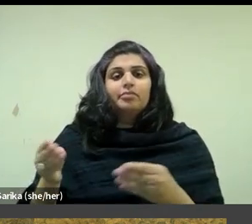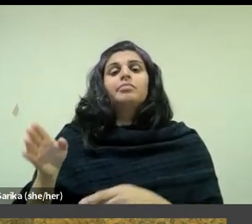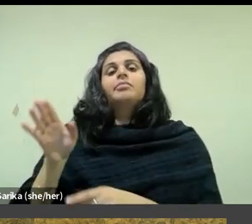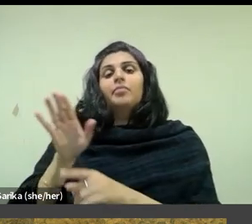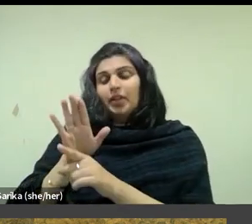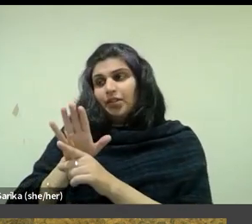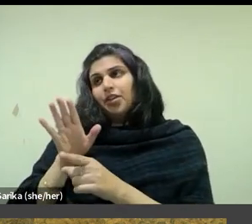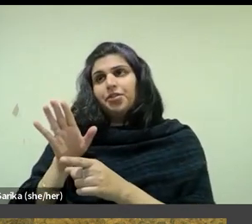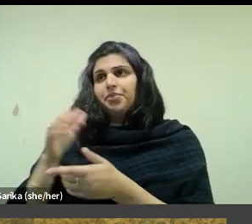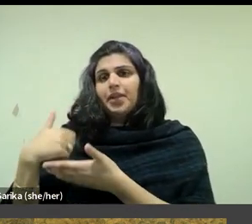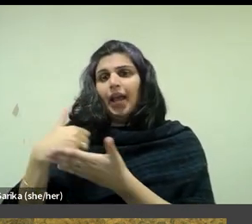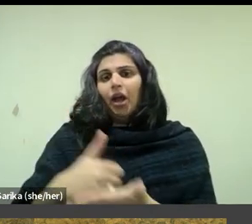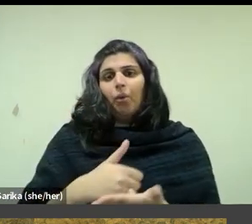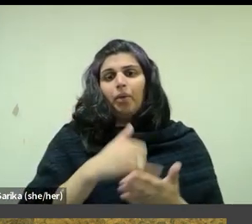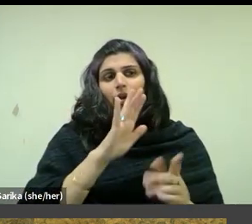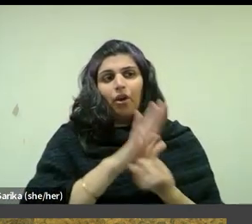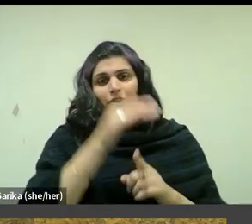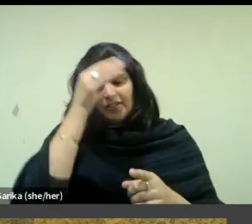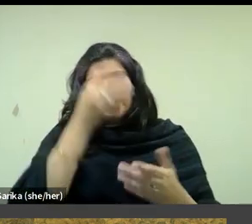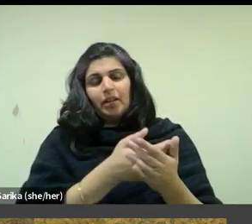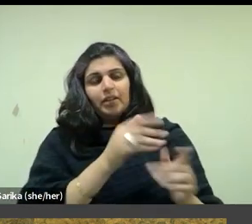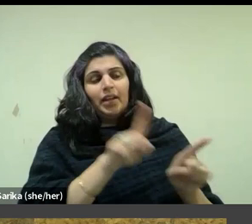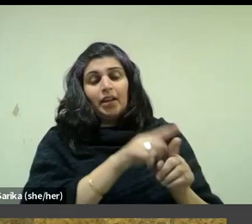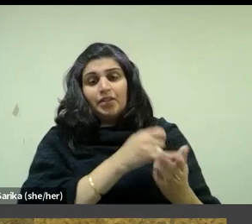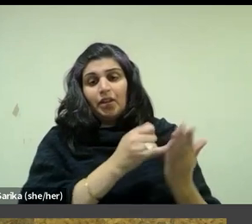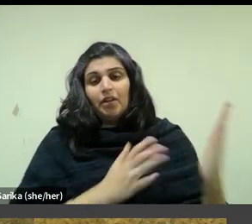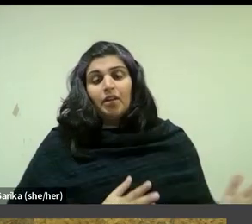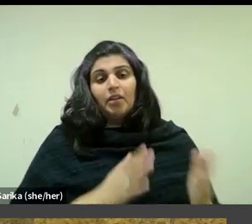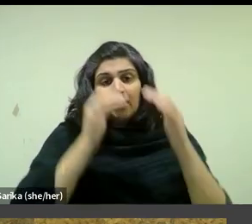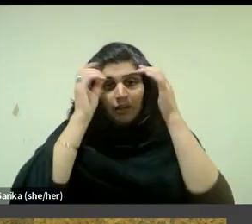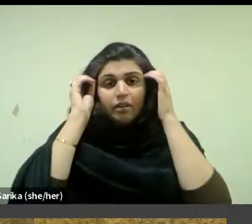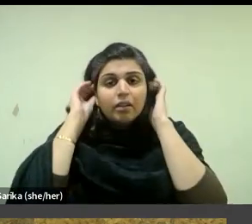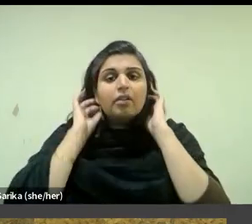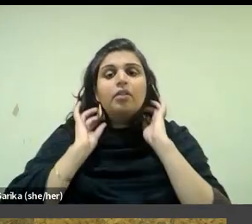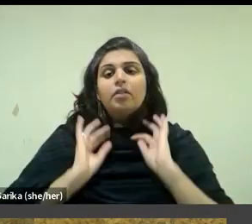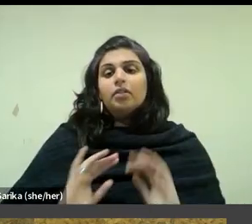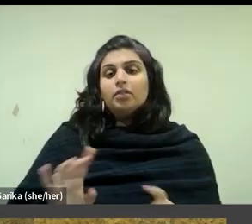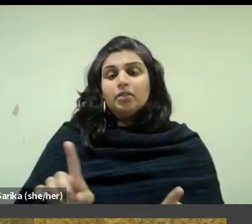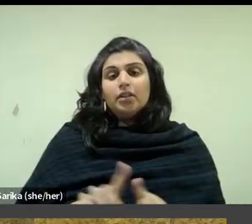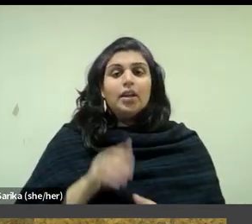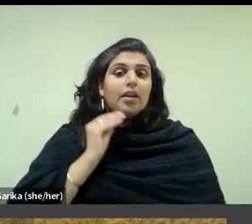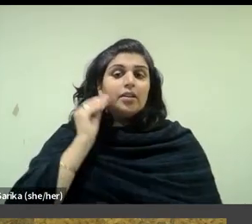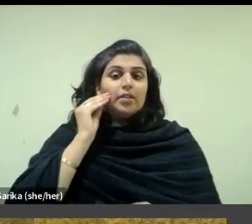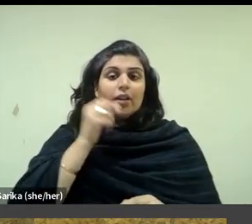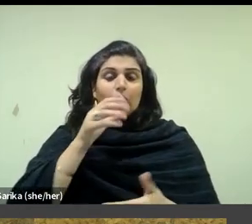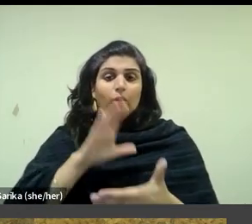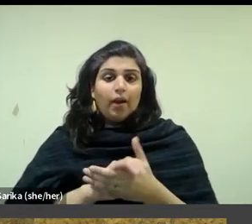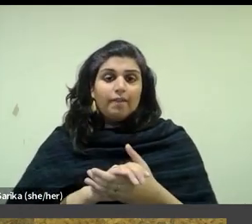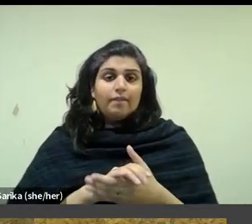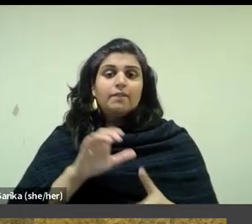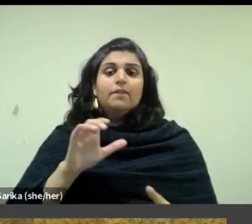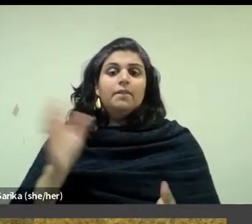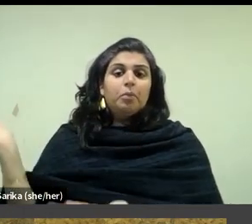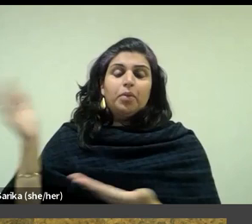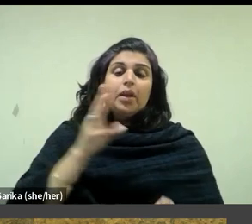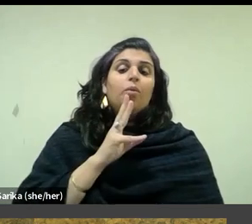as artist's model demonstrably posing a la Vermeer and as housewife delivering water to the bedroom